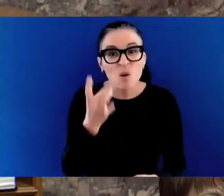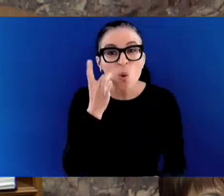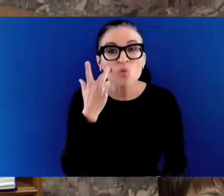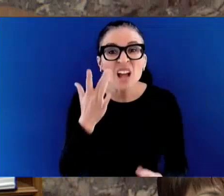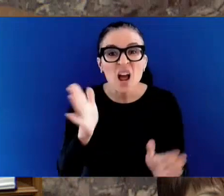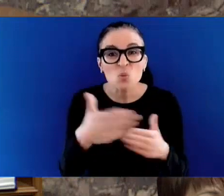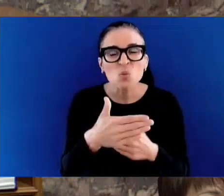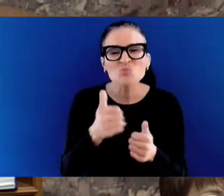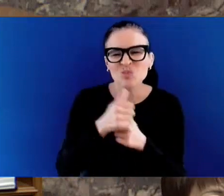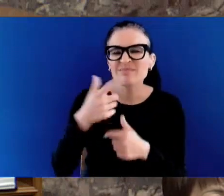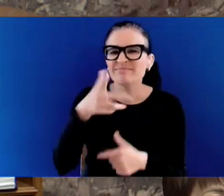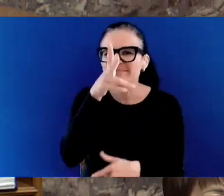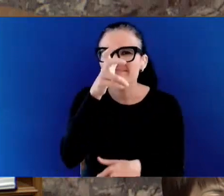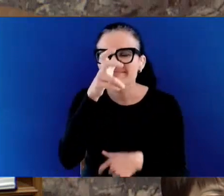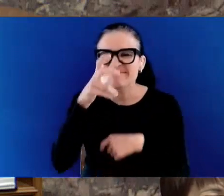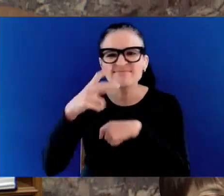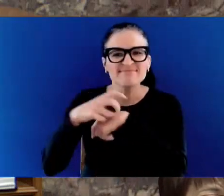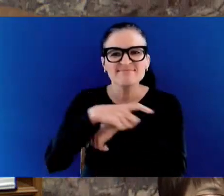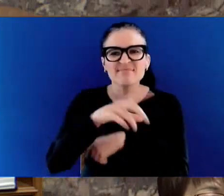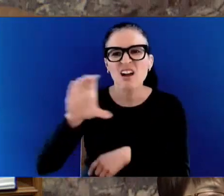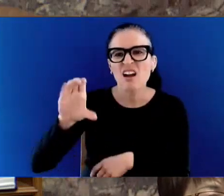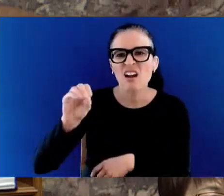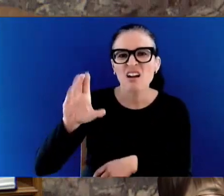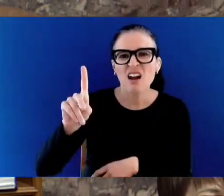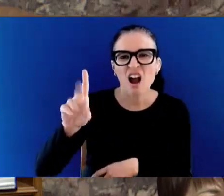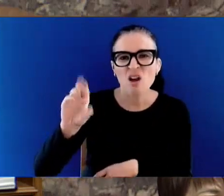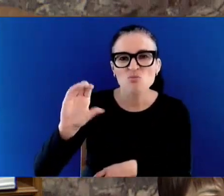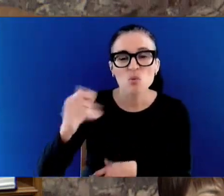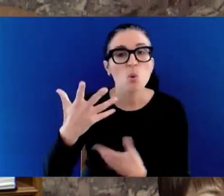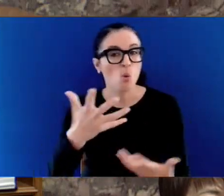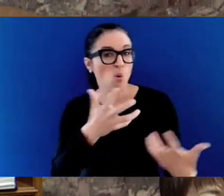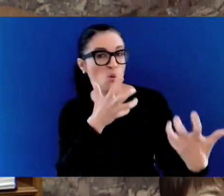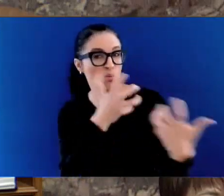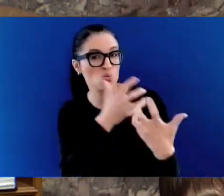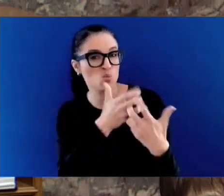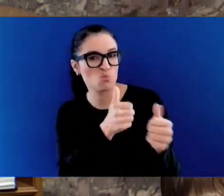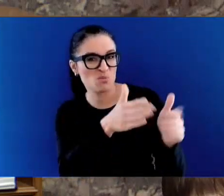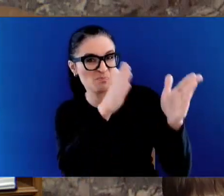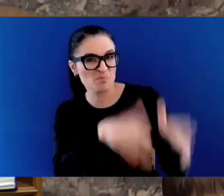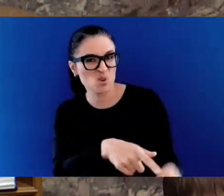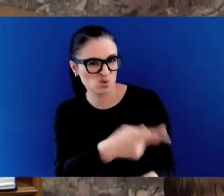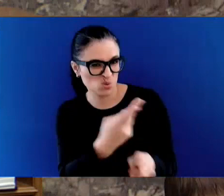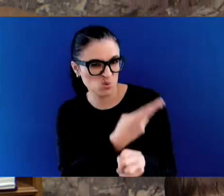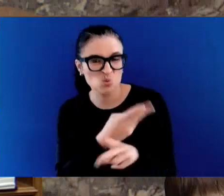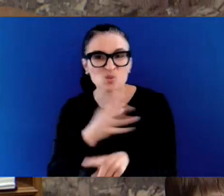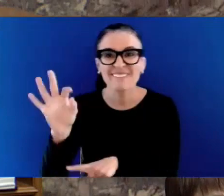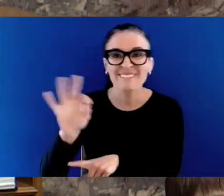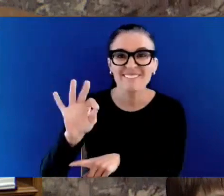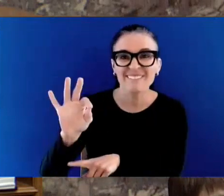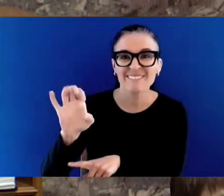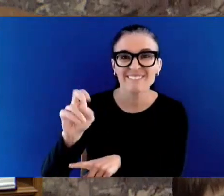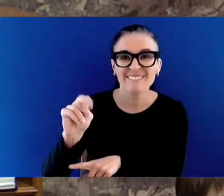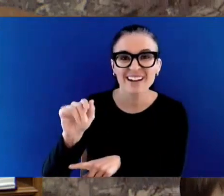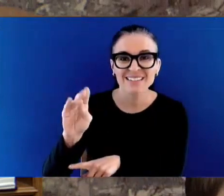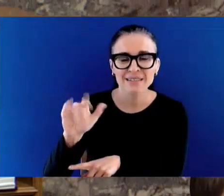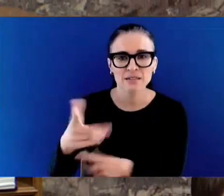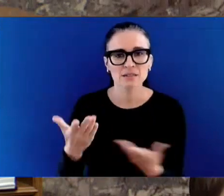has been a gift to drug traffickers, flooding the market and slashing the street value of hydromorphone by